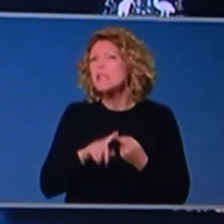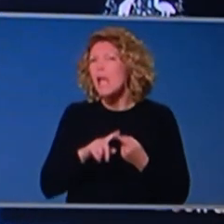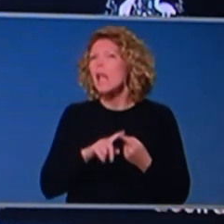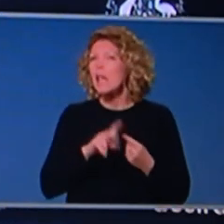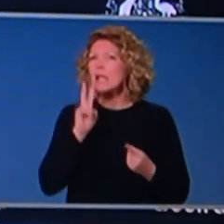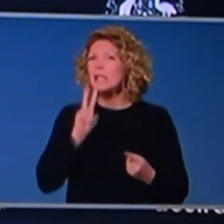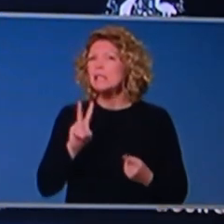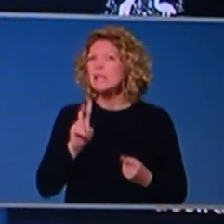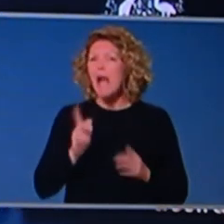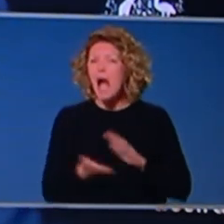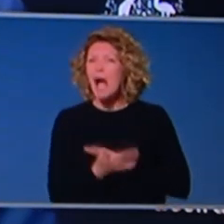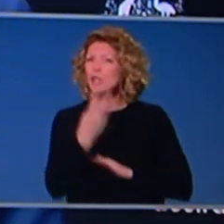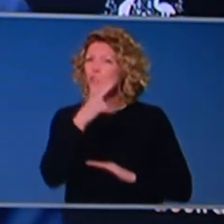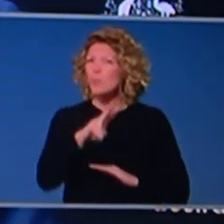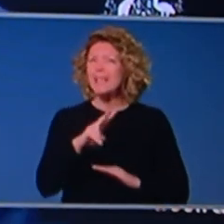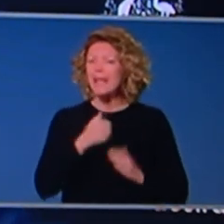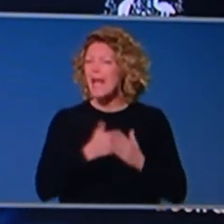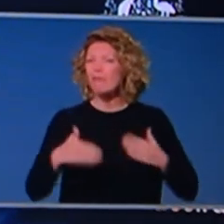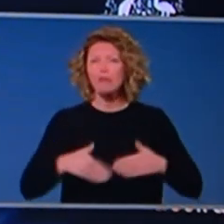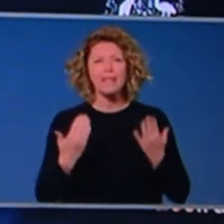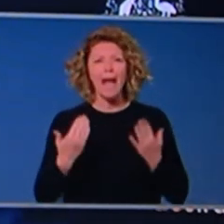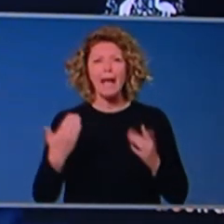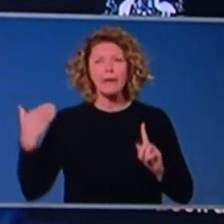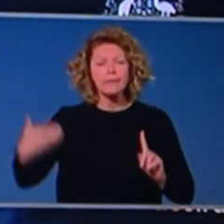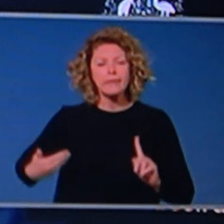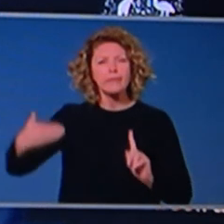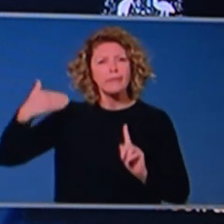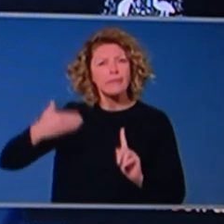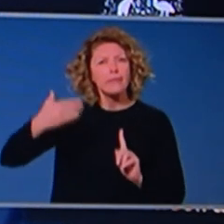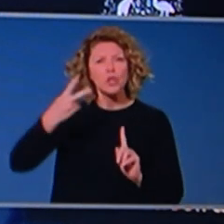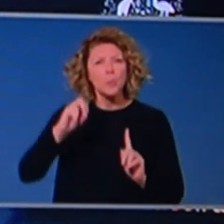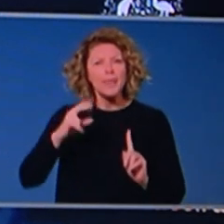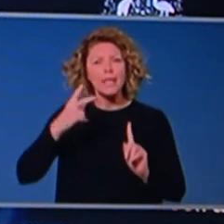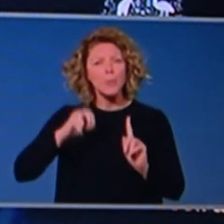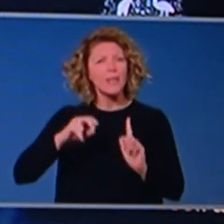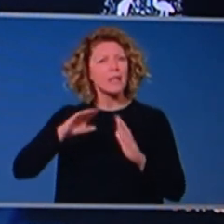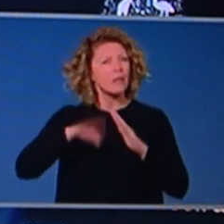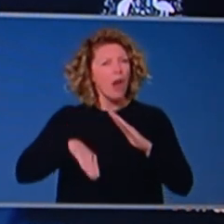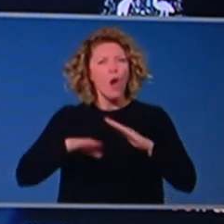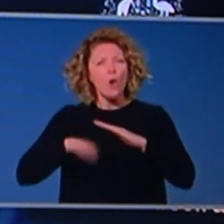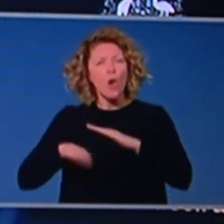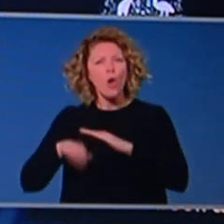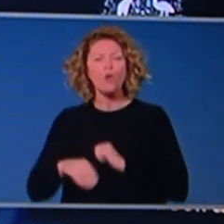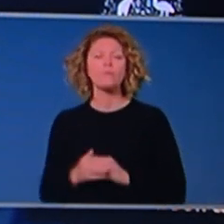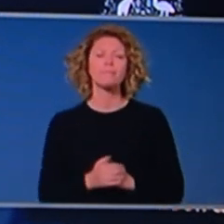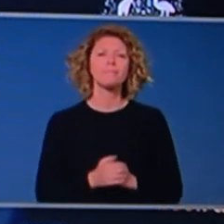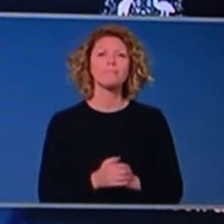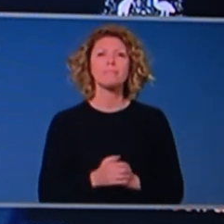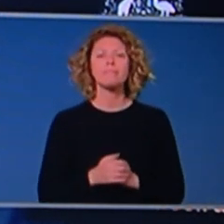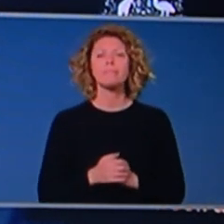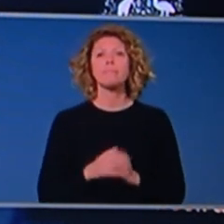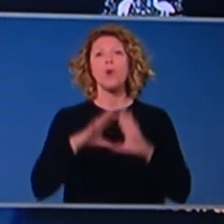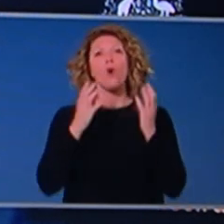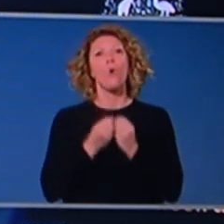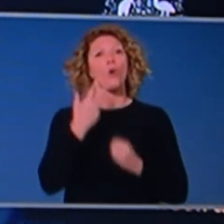getting less than 20 new cases per day over recent days. 93 deaths, unfortunately,